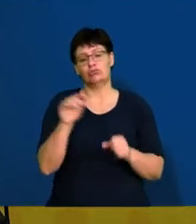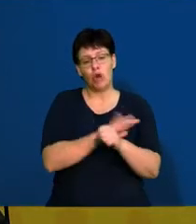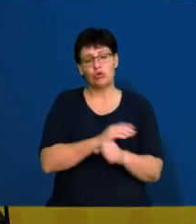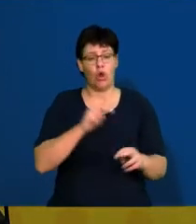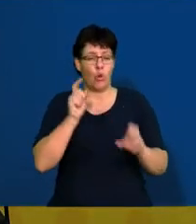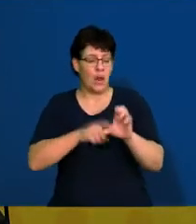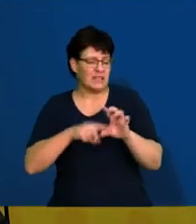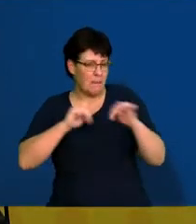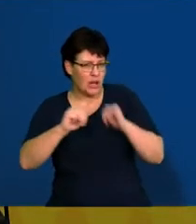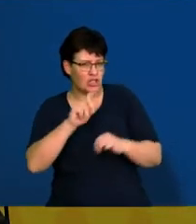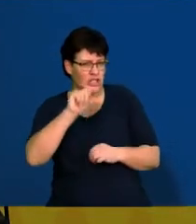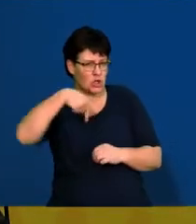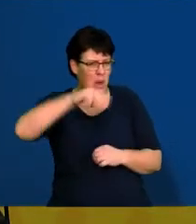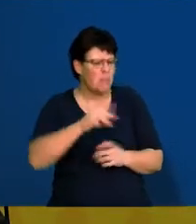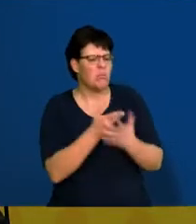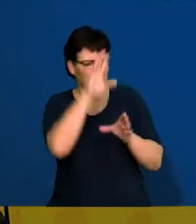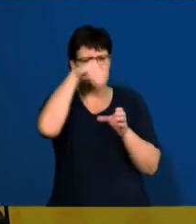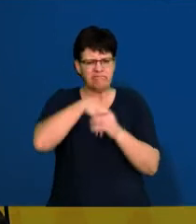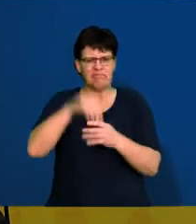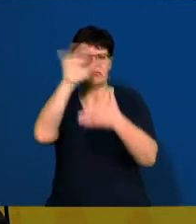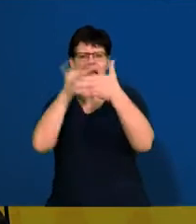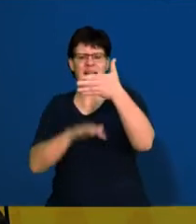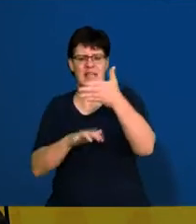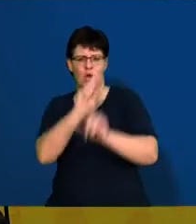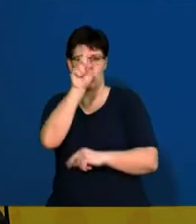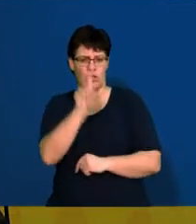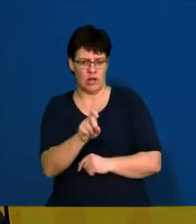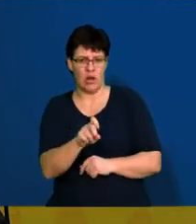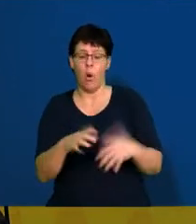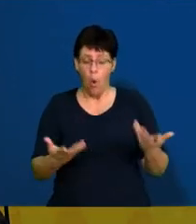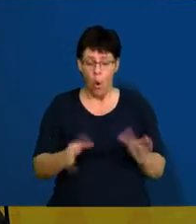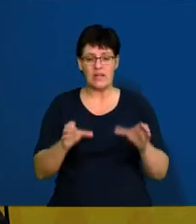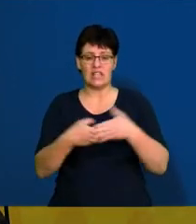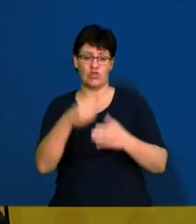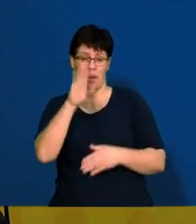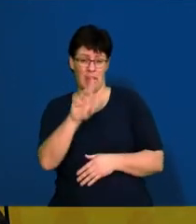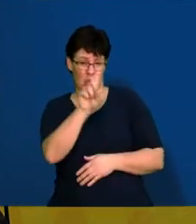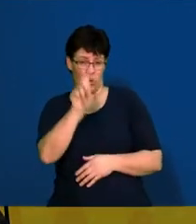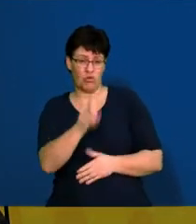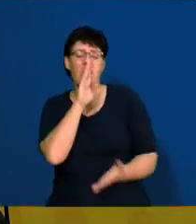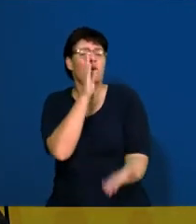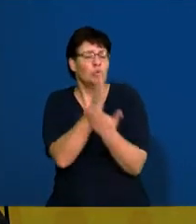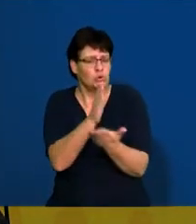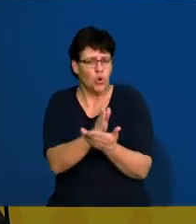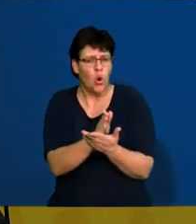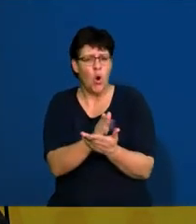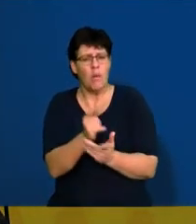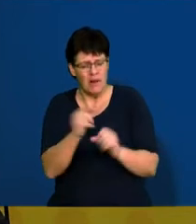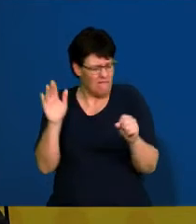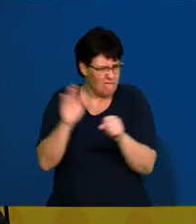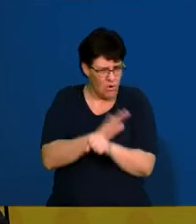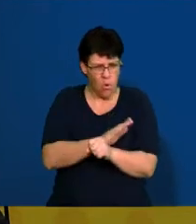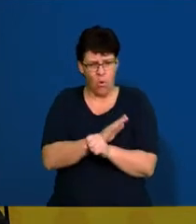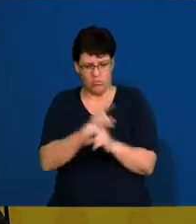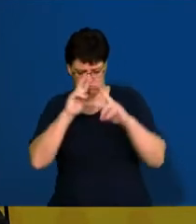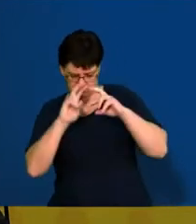total quality management and put it in an essay question. And it can also be a section B question. So, make sure you just go through it in